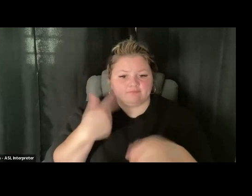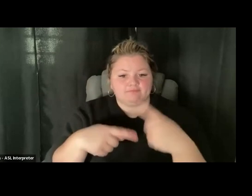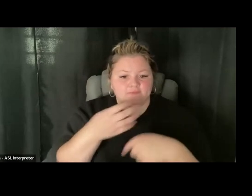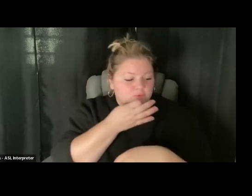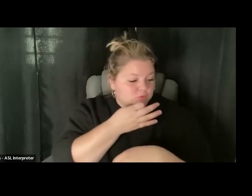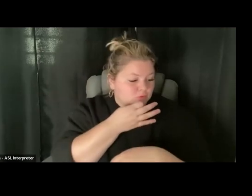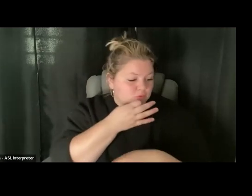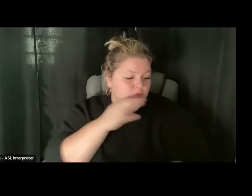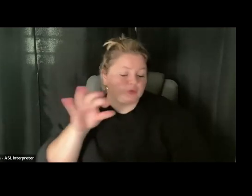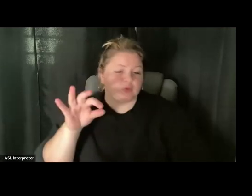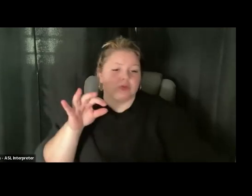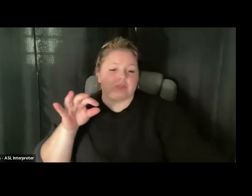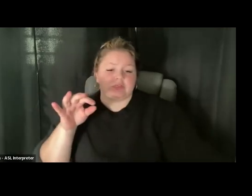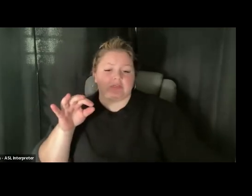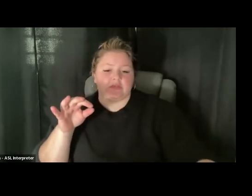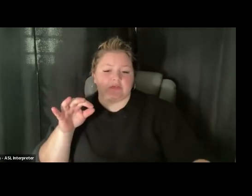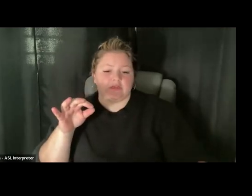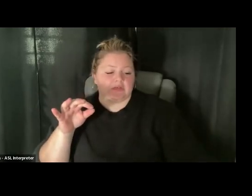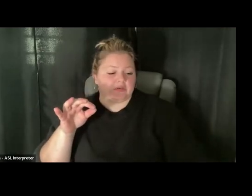If you need to check in on those.